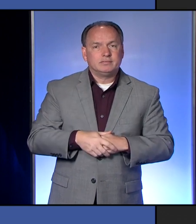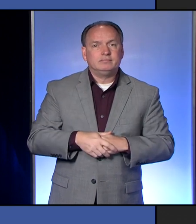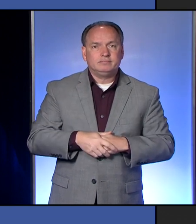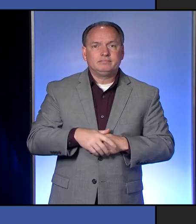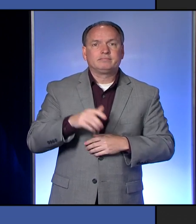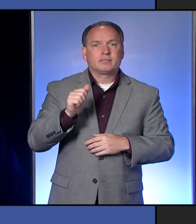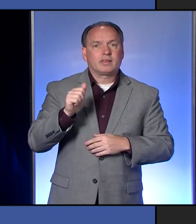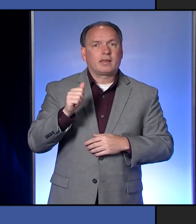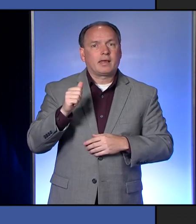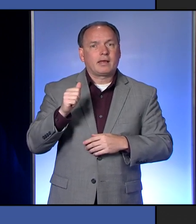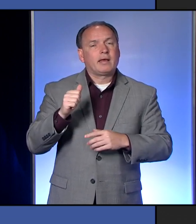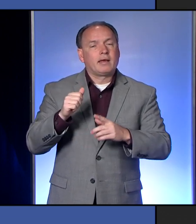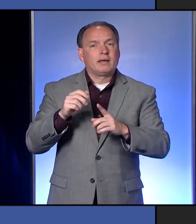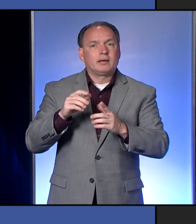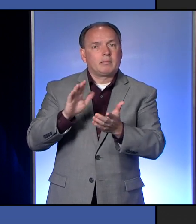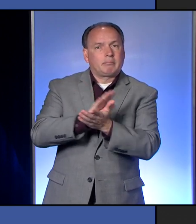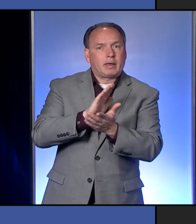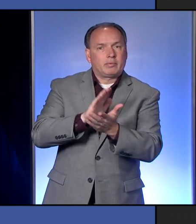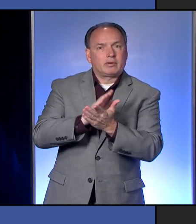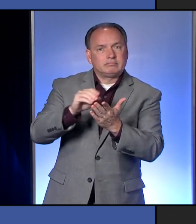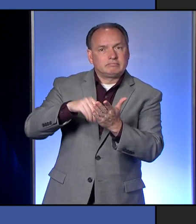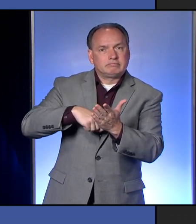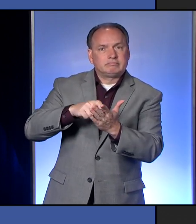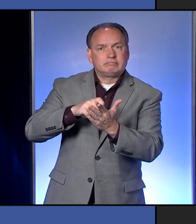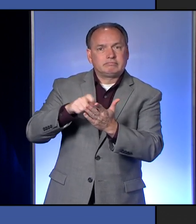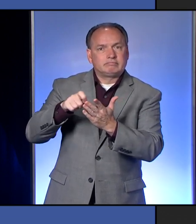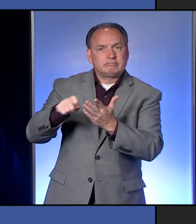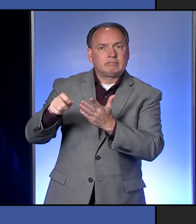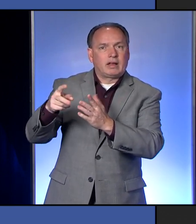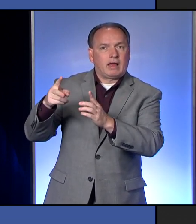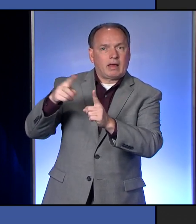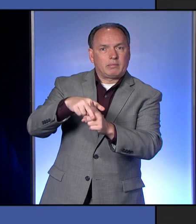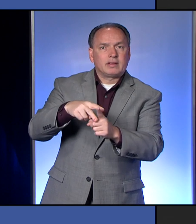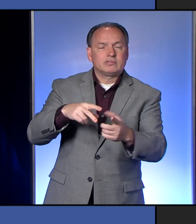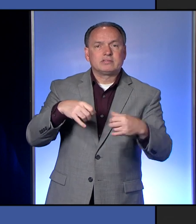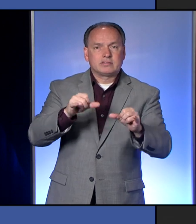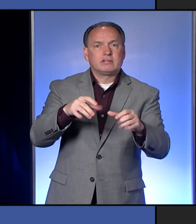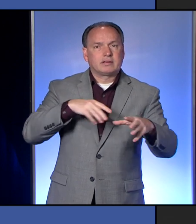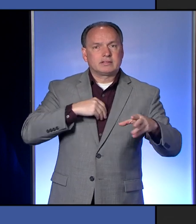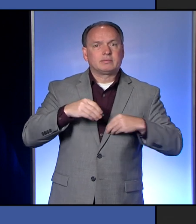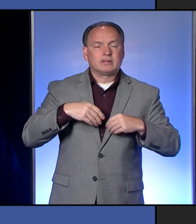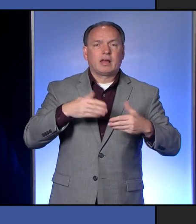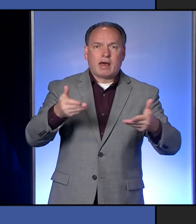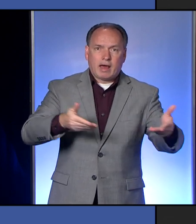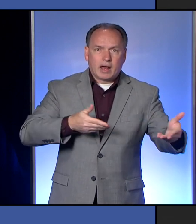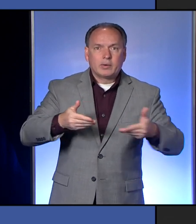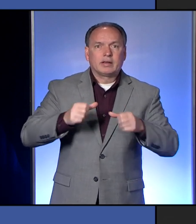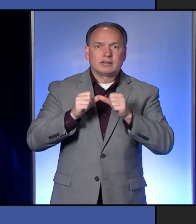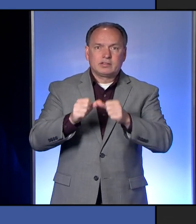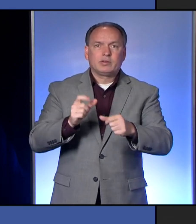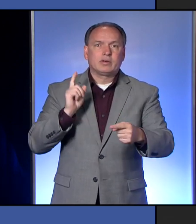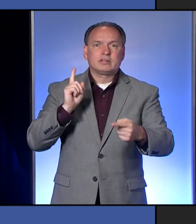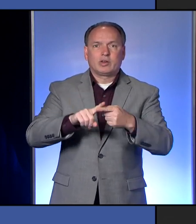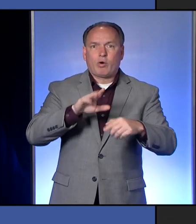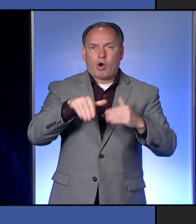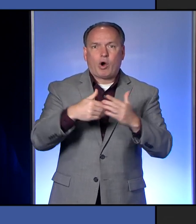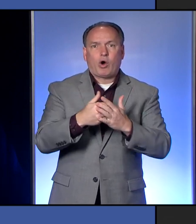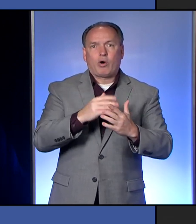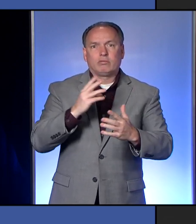Applications are still being accepted. Interviews and hiring will continue in waves until all positions are filled.